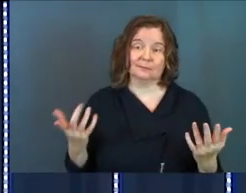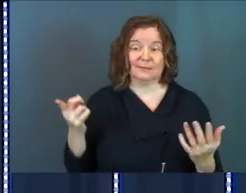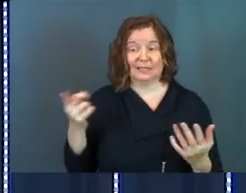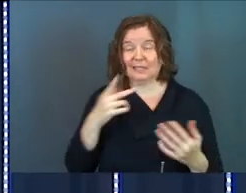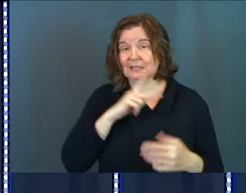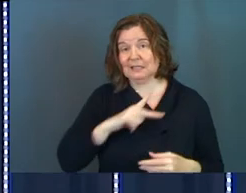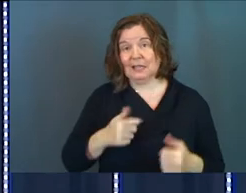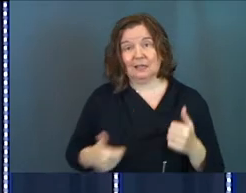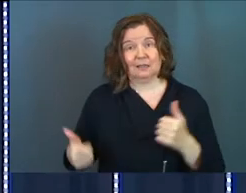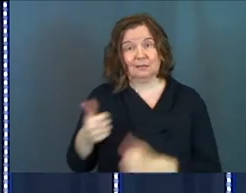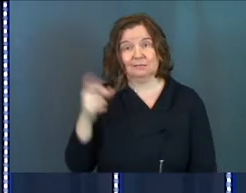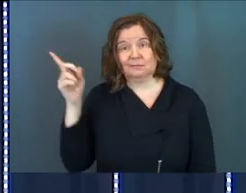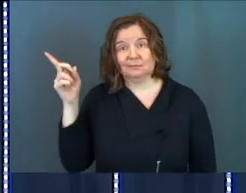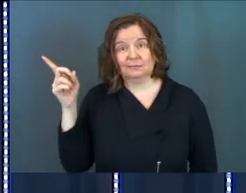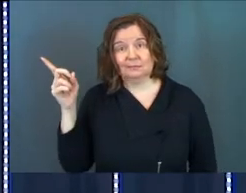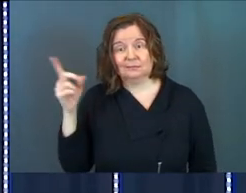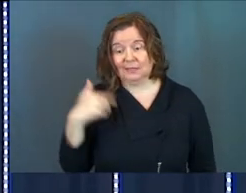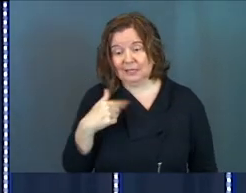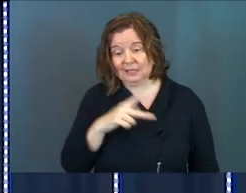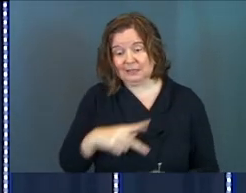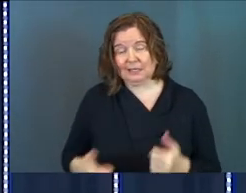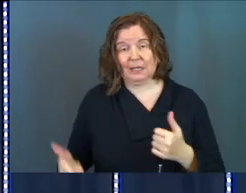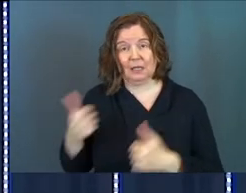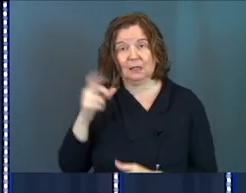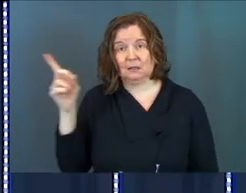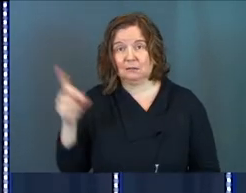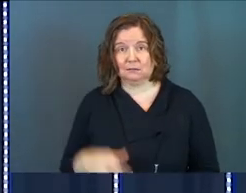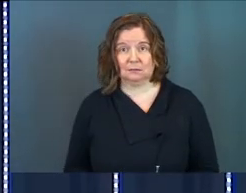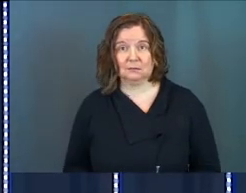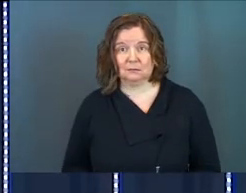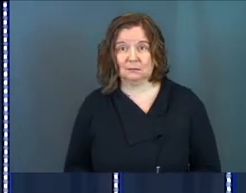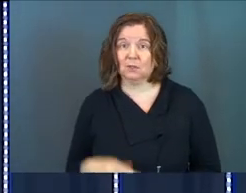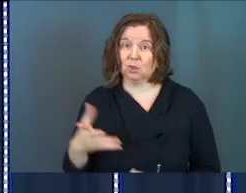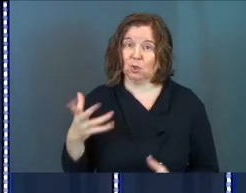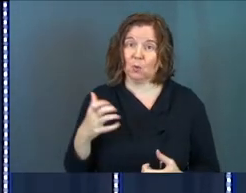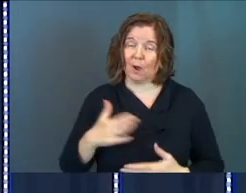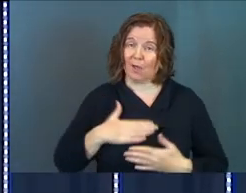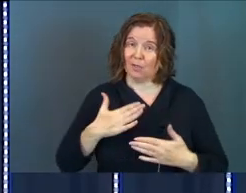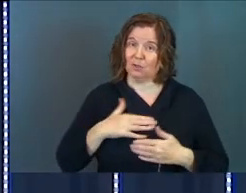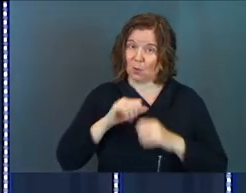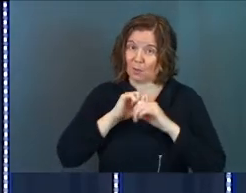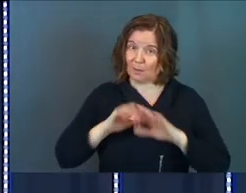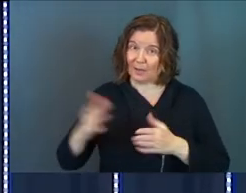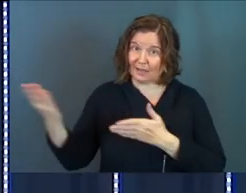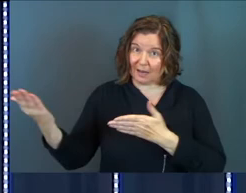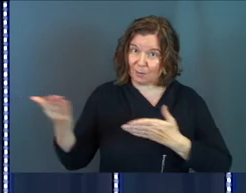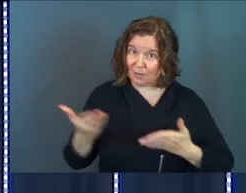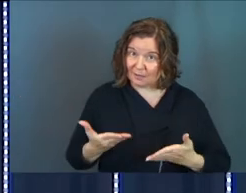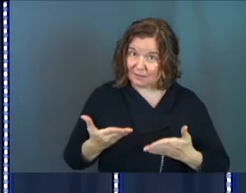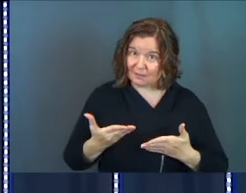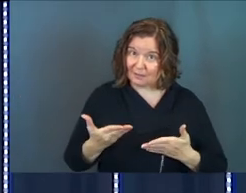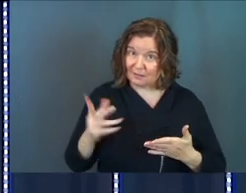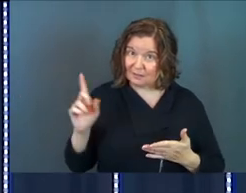He's king. He's king. You want the joy and the peace that he'll bring?